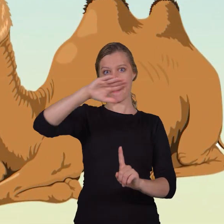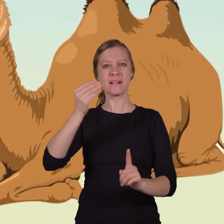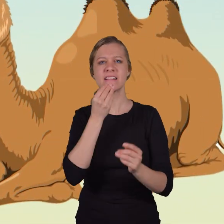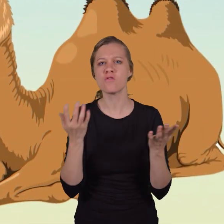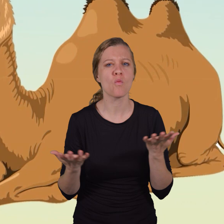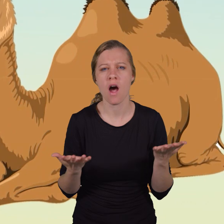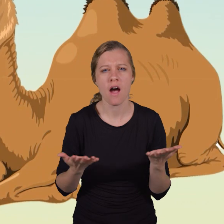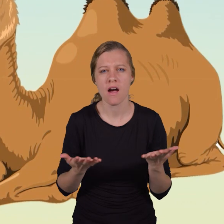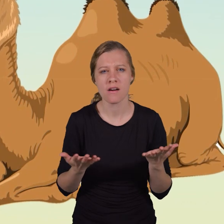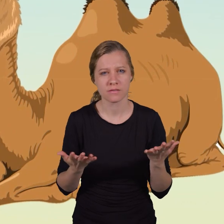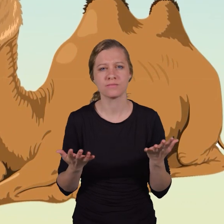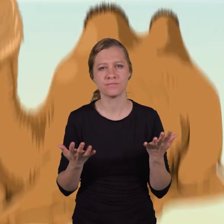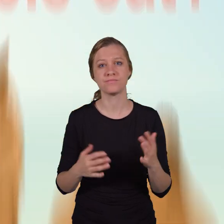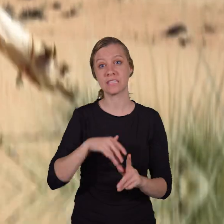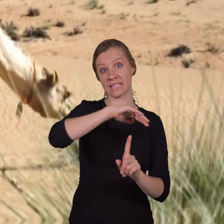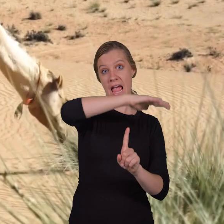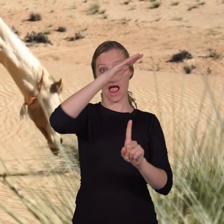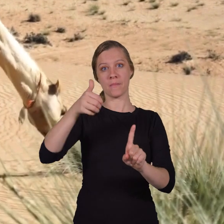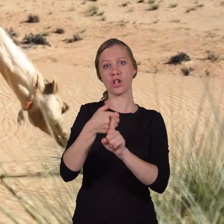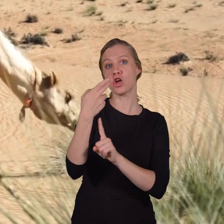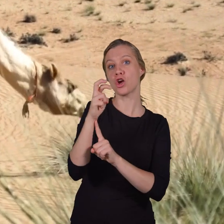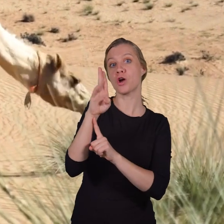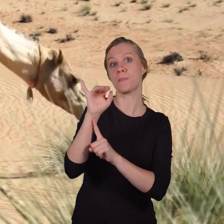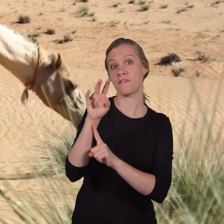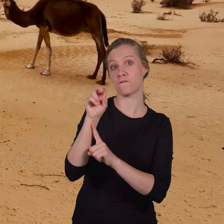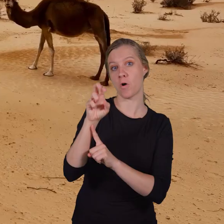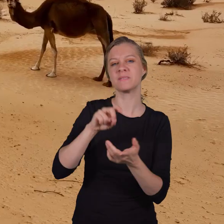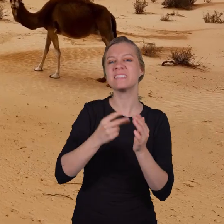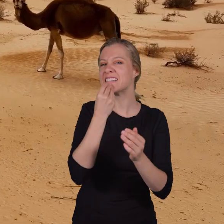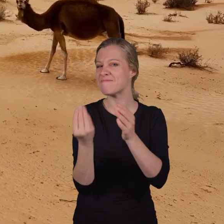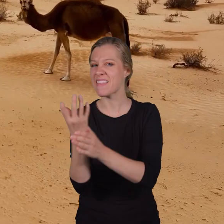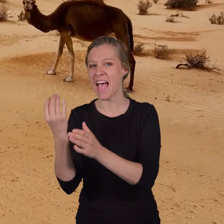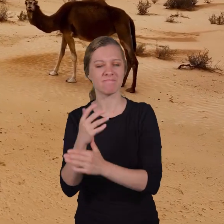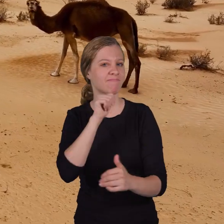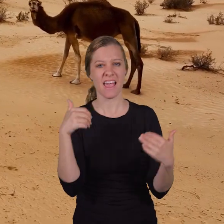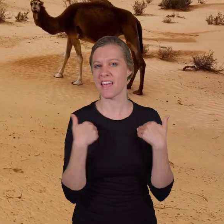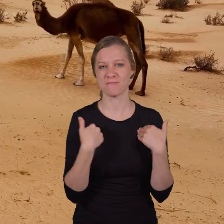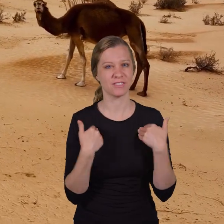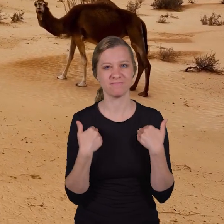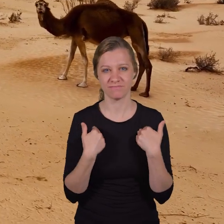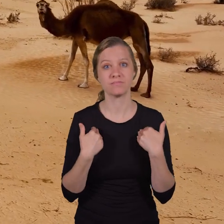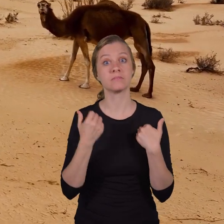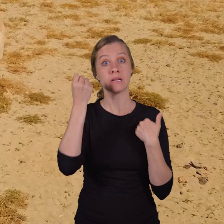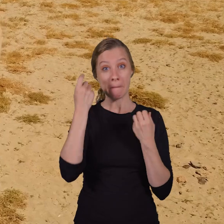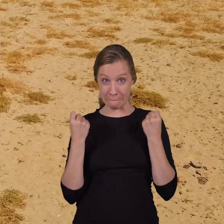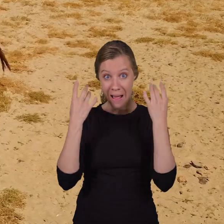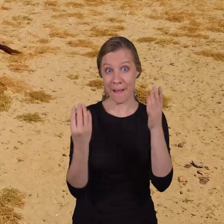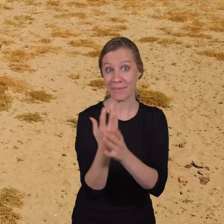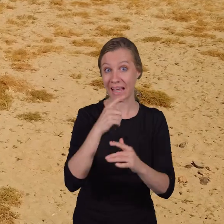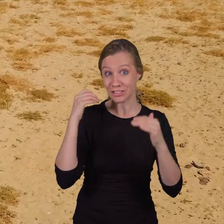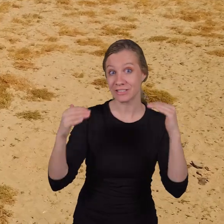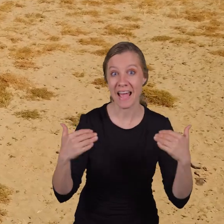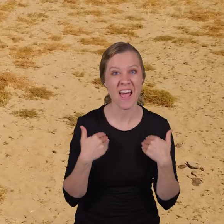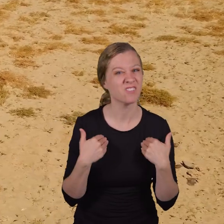What do camels eat? Camels are herbivores, which means they eat plants instead of animals. But there